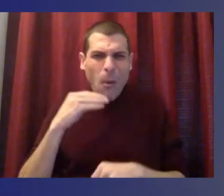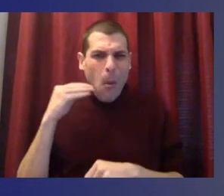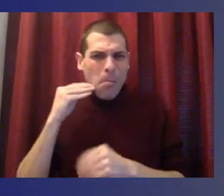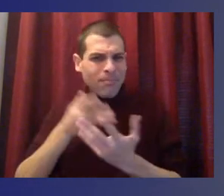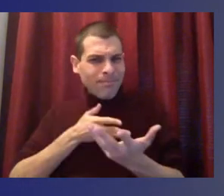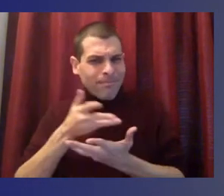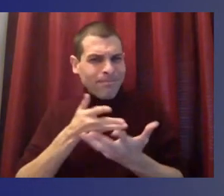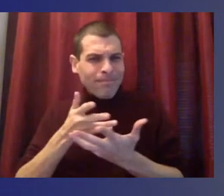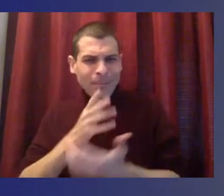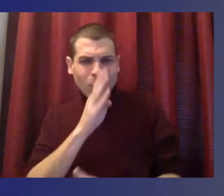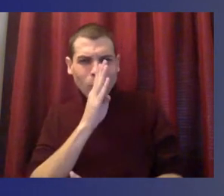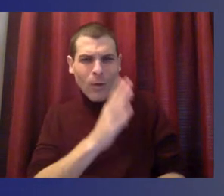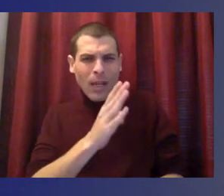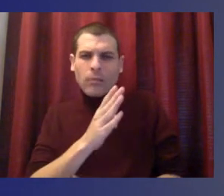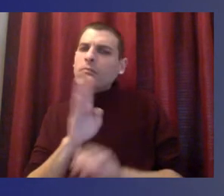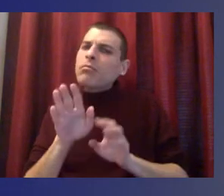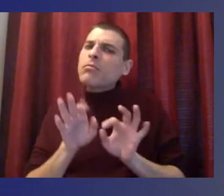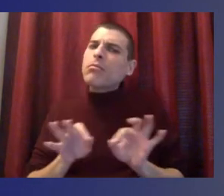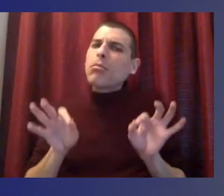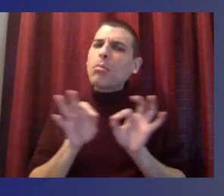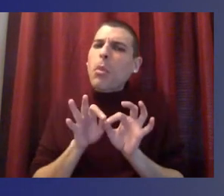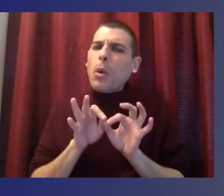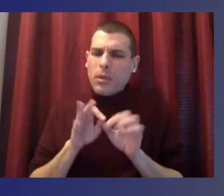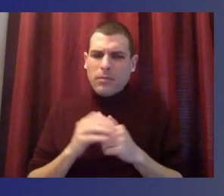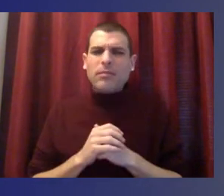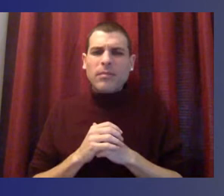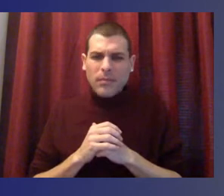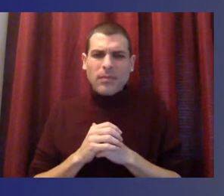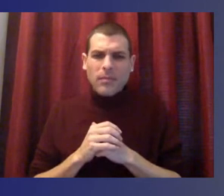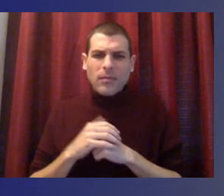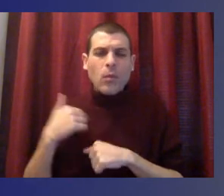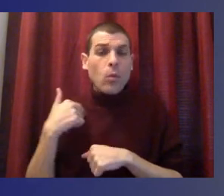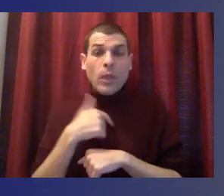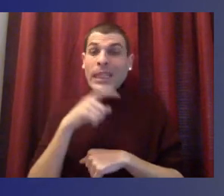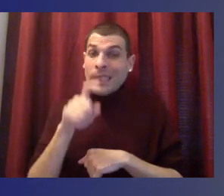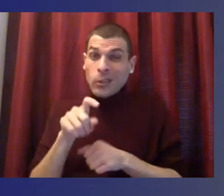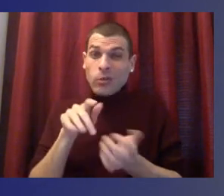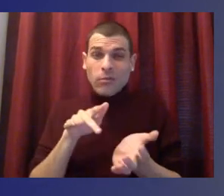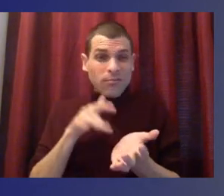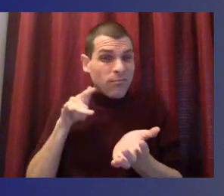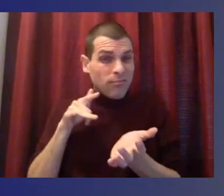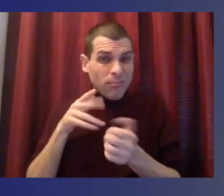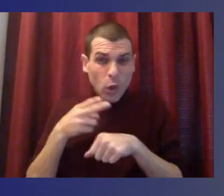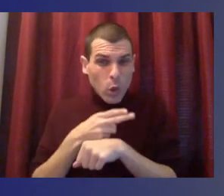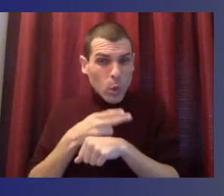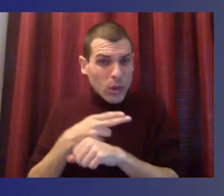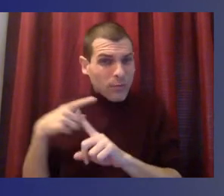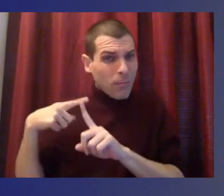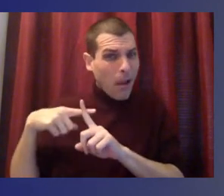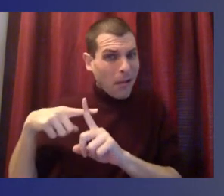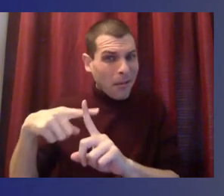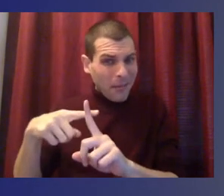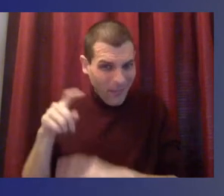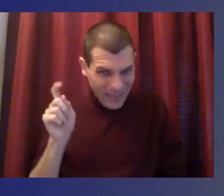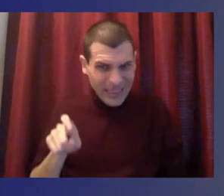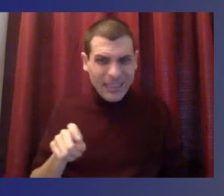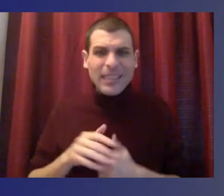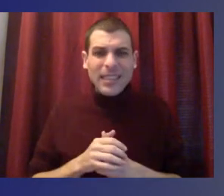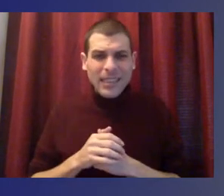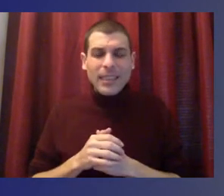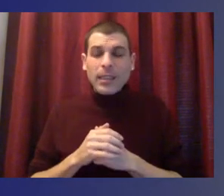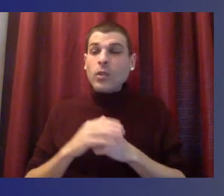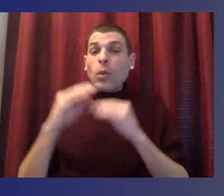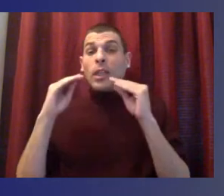that's something that we need to make sure that we harness and continue to move that forward in order for connections between our teachers